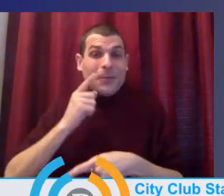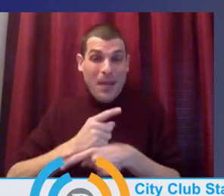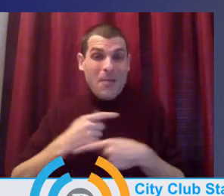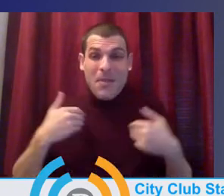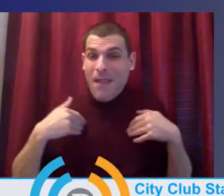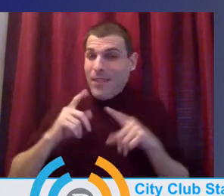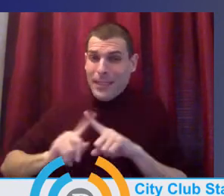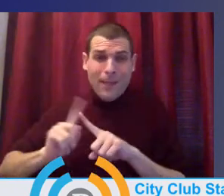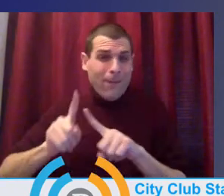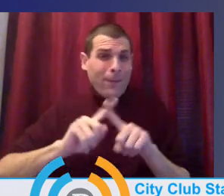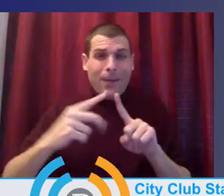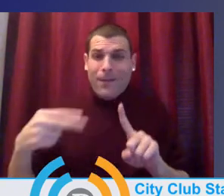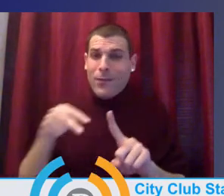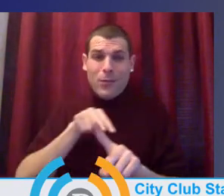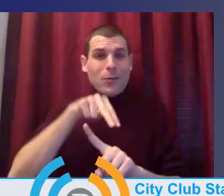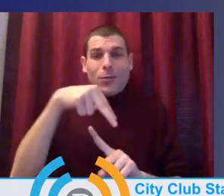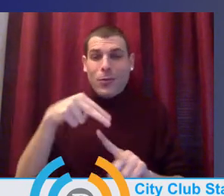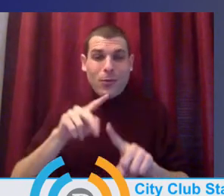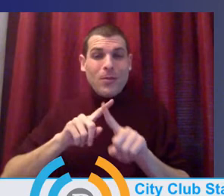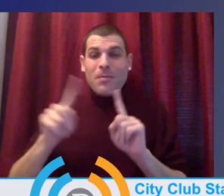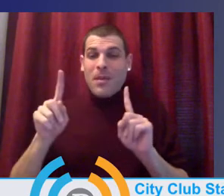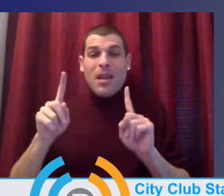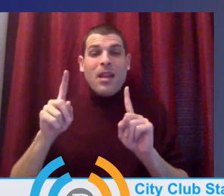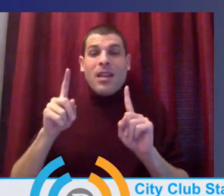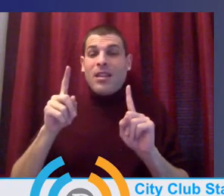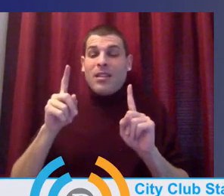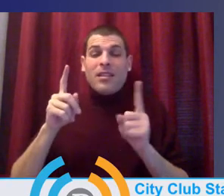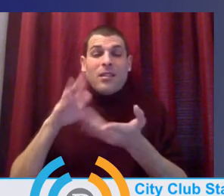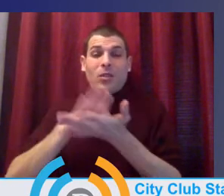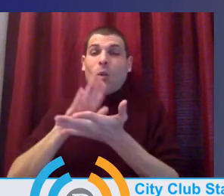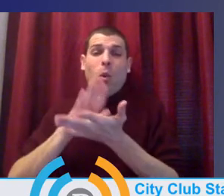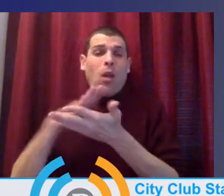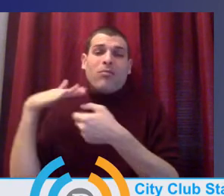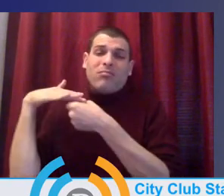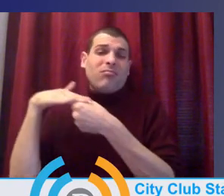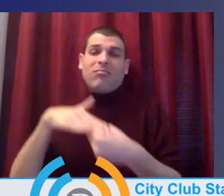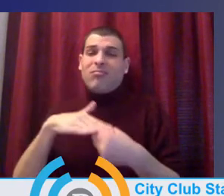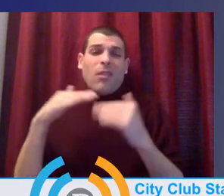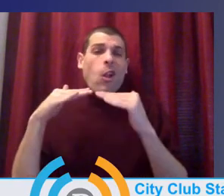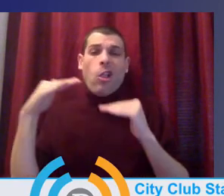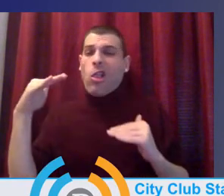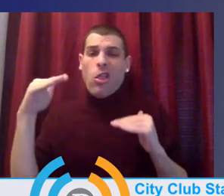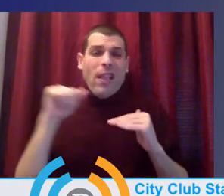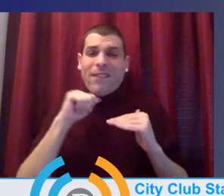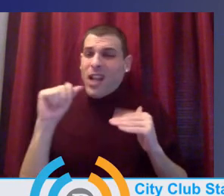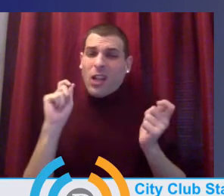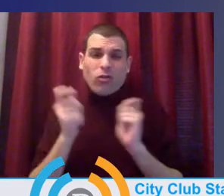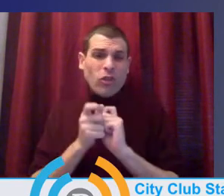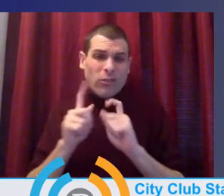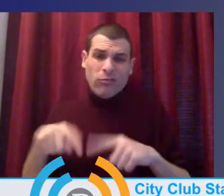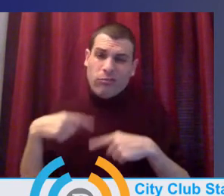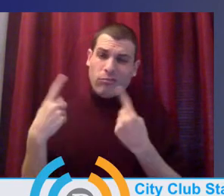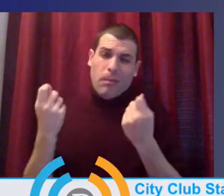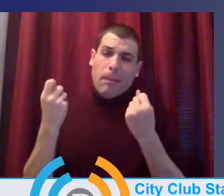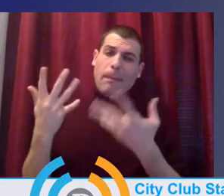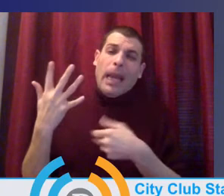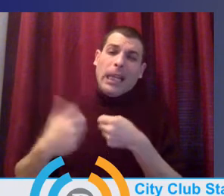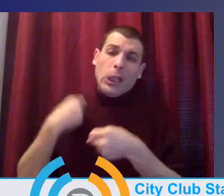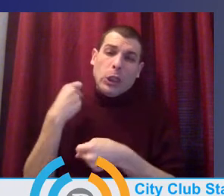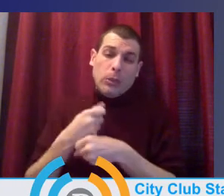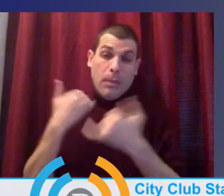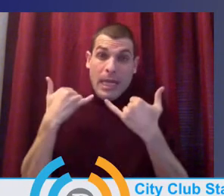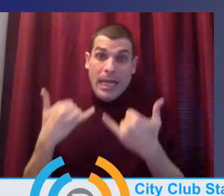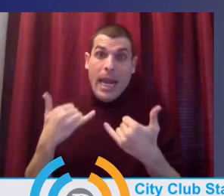It's a Prussian model. It's very egg crate. It hasn't changed in hundreds of years. And so, this disruption has showed that we can